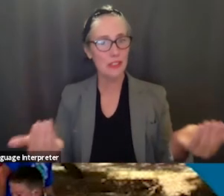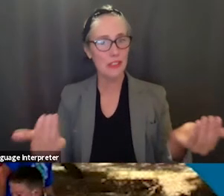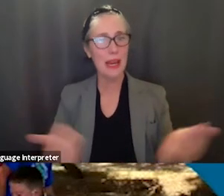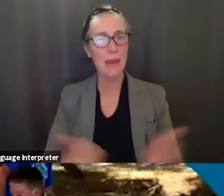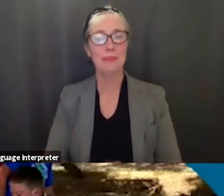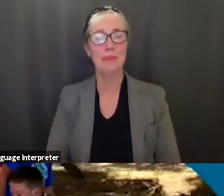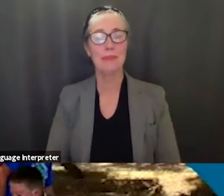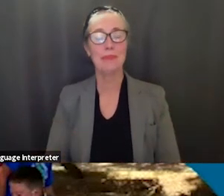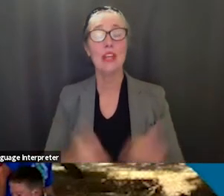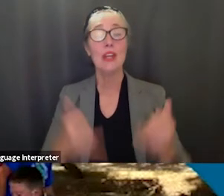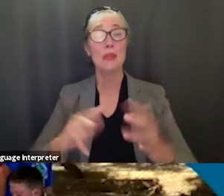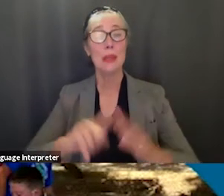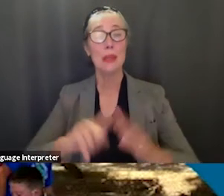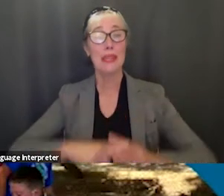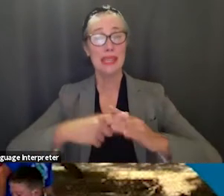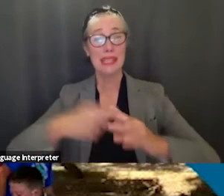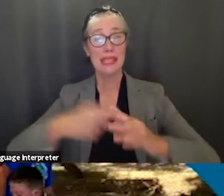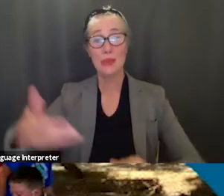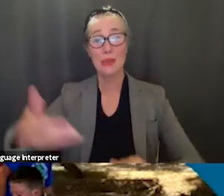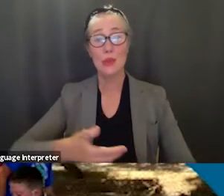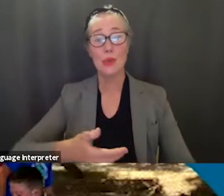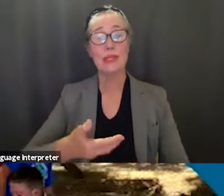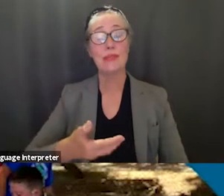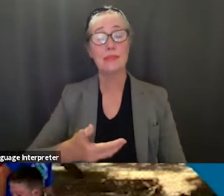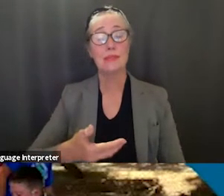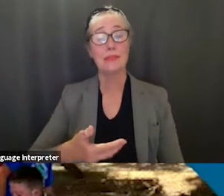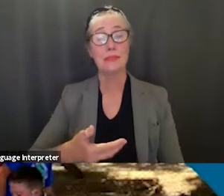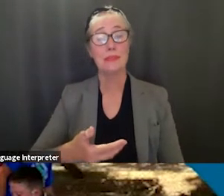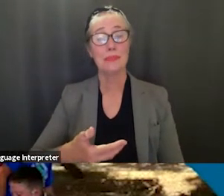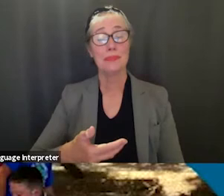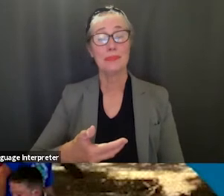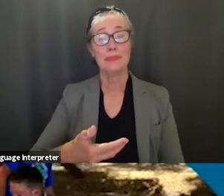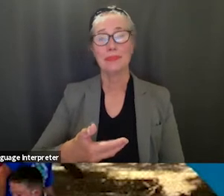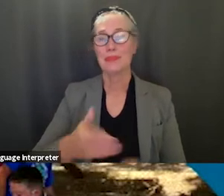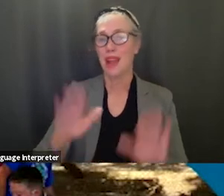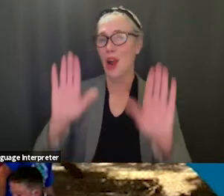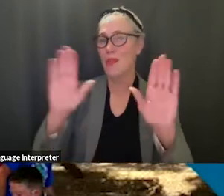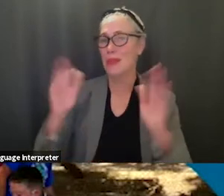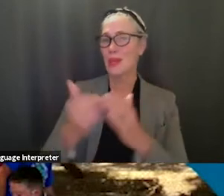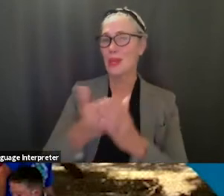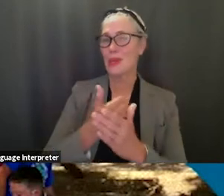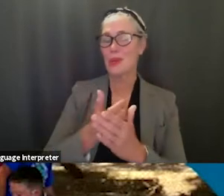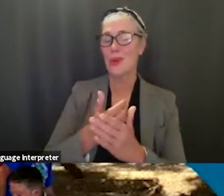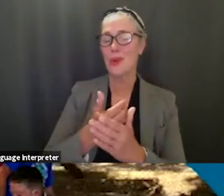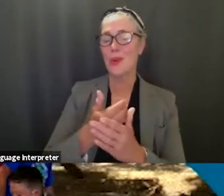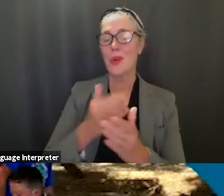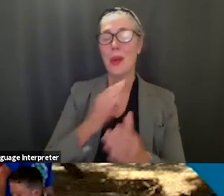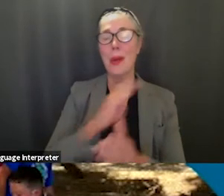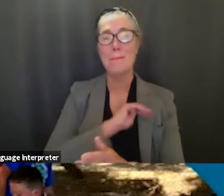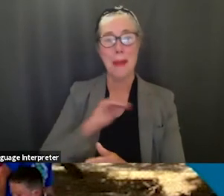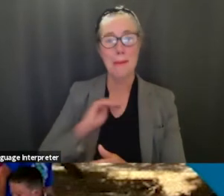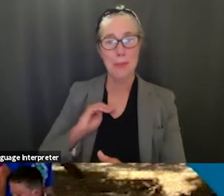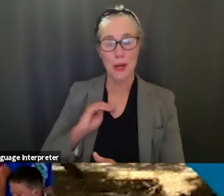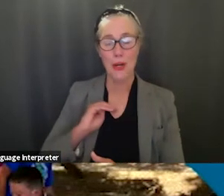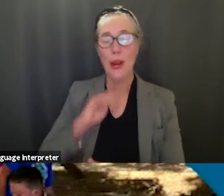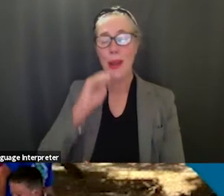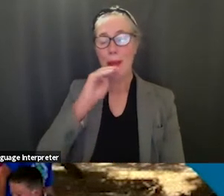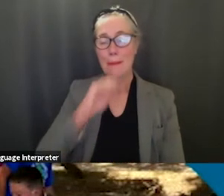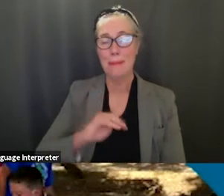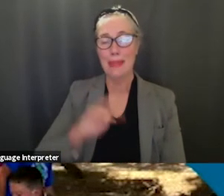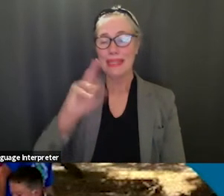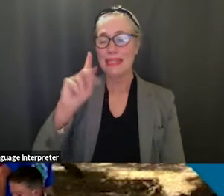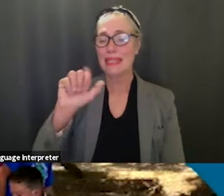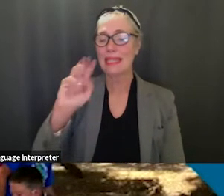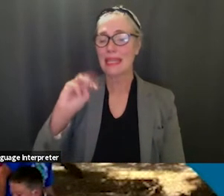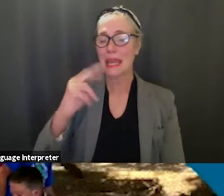i would like to begin by introducing our uh amazing new cabinet member miss kim hernandez we'd like to welcome